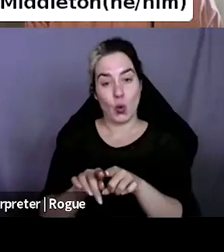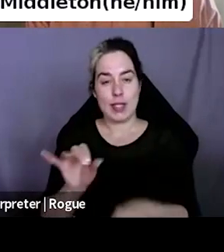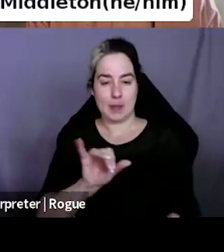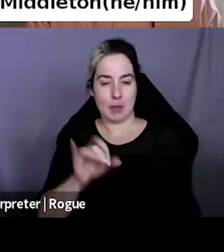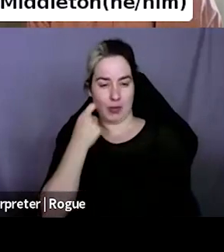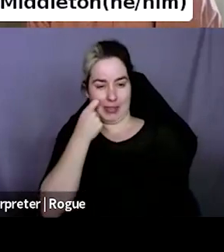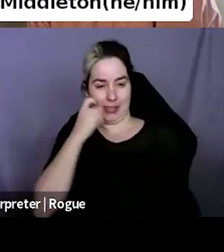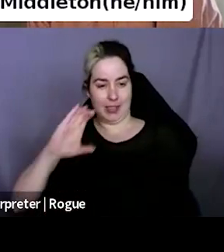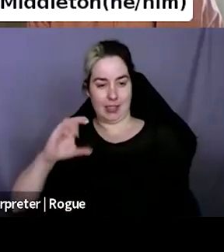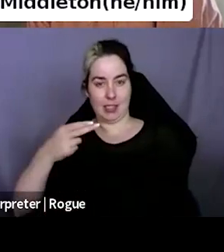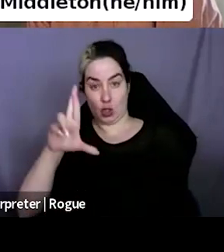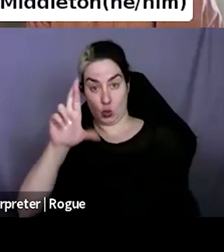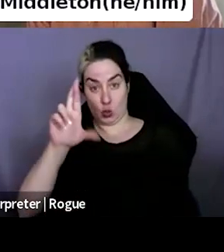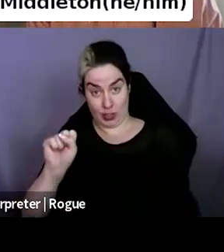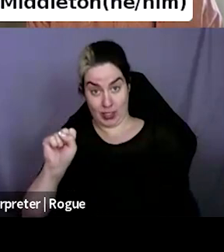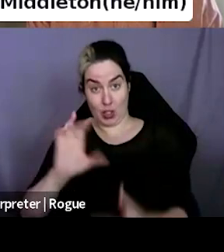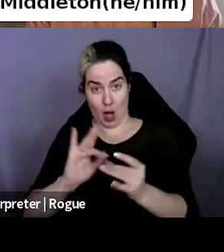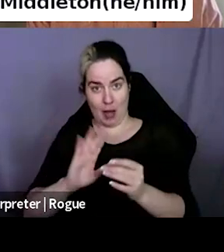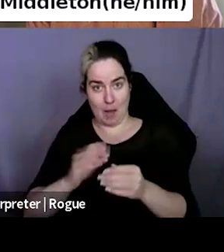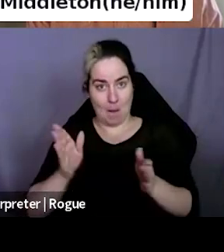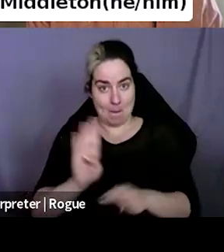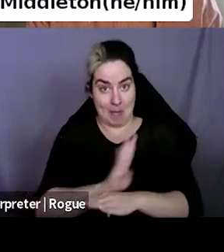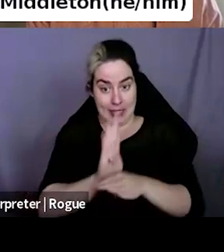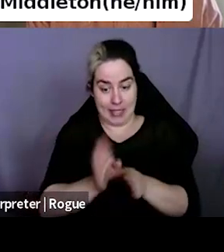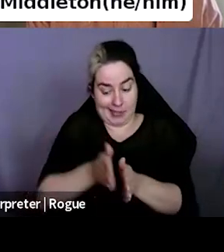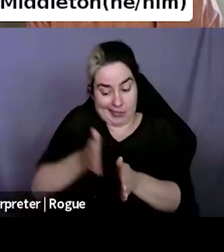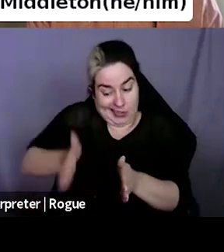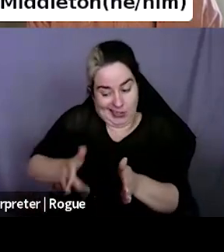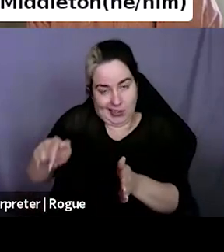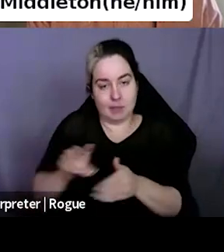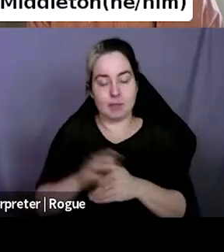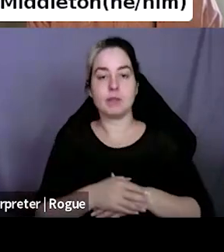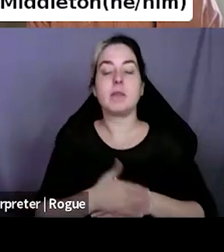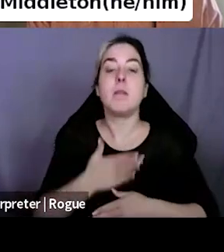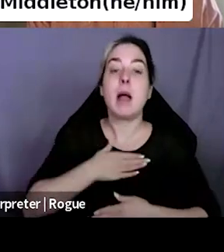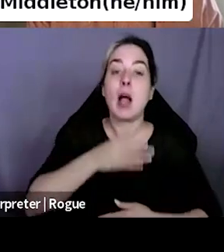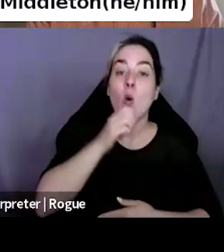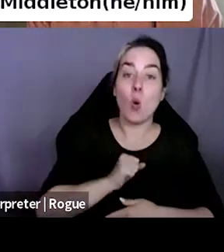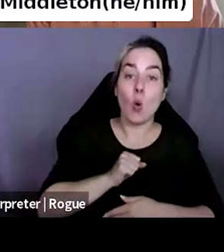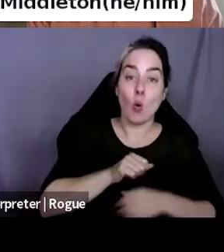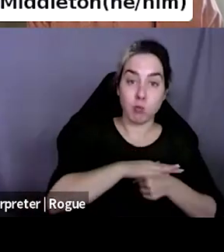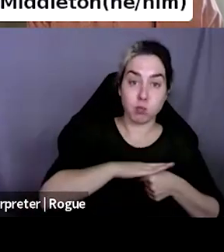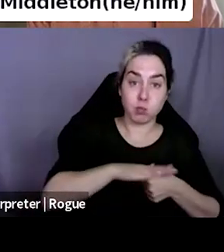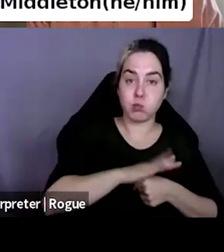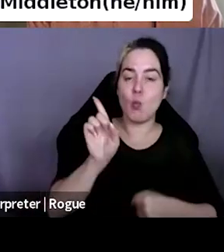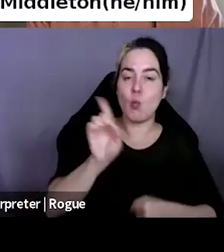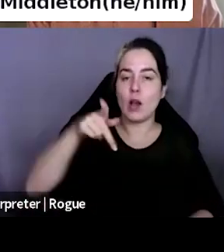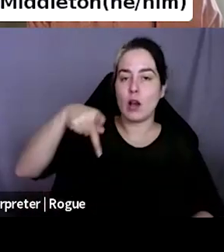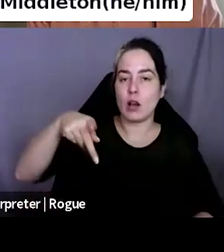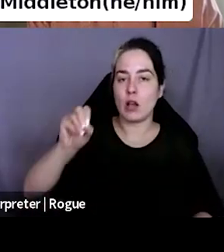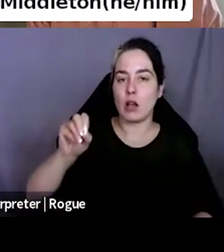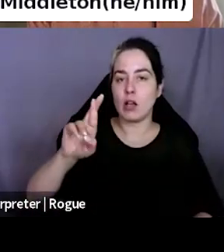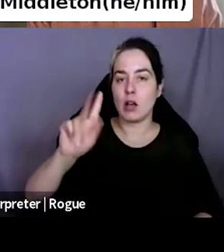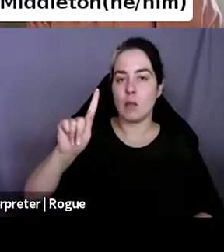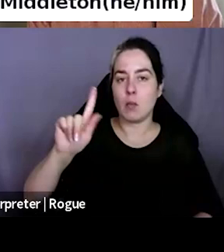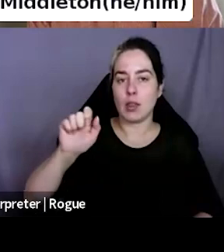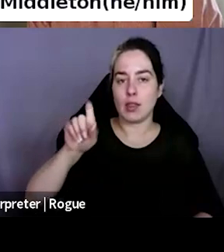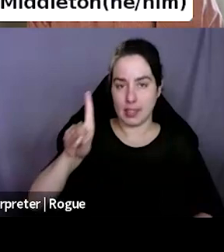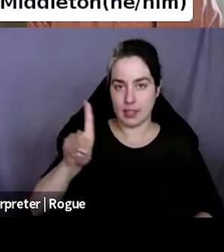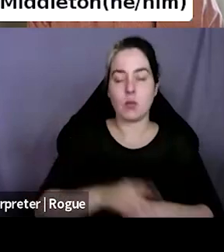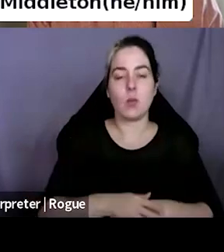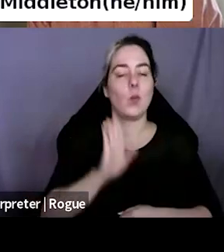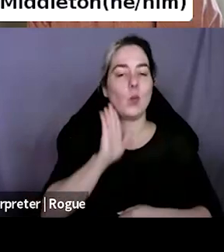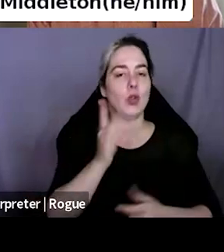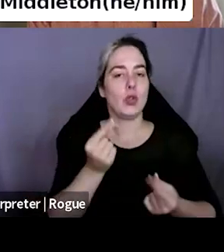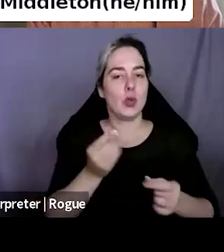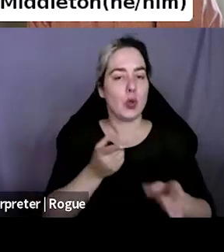neighboring businesses. We used to do in my old neighborhood in Portland, uh, sort of, uh, an annual